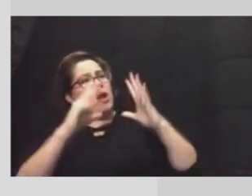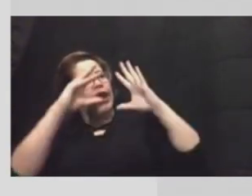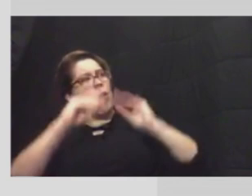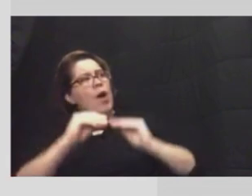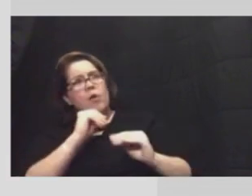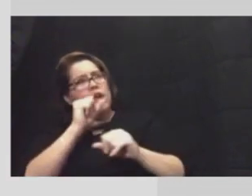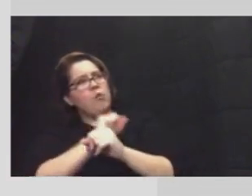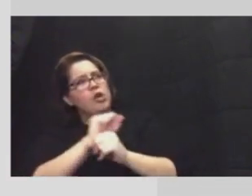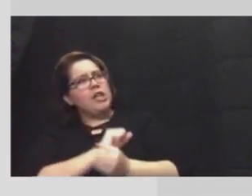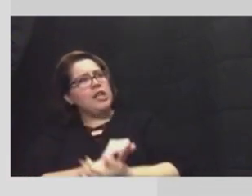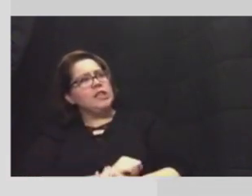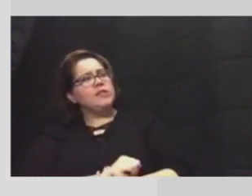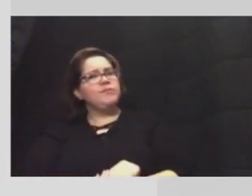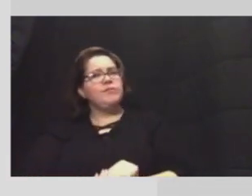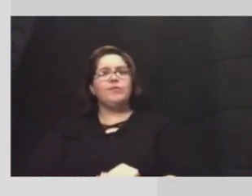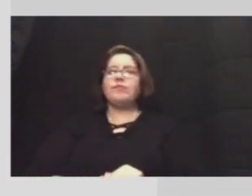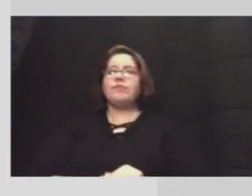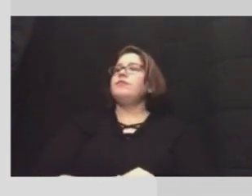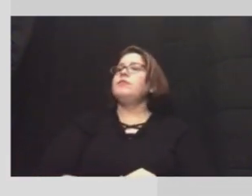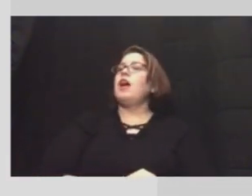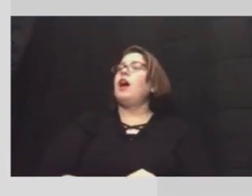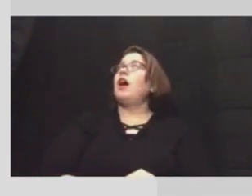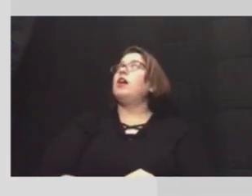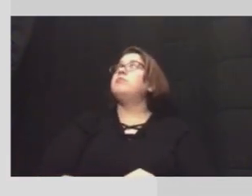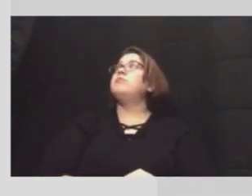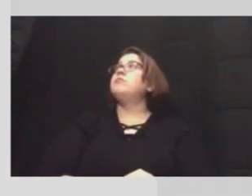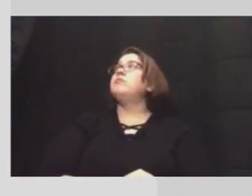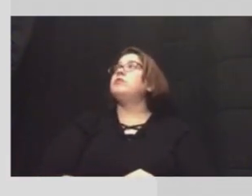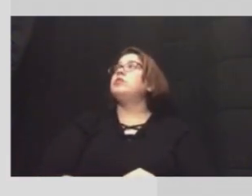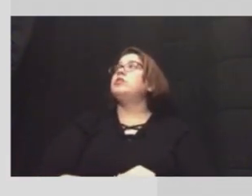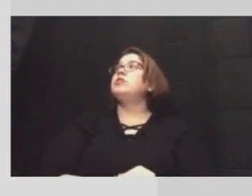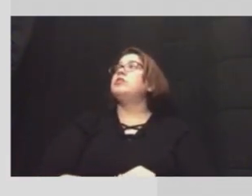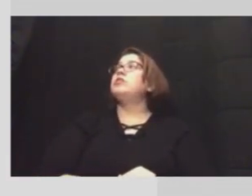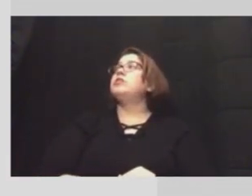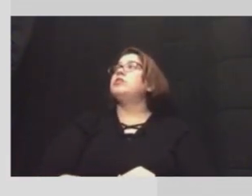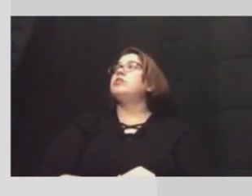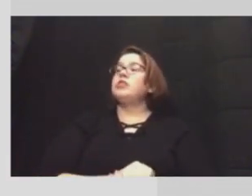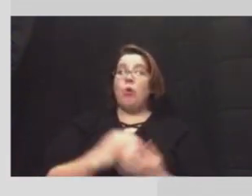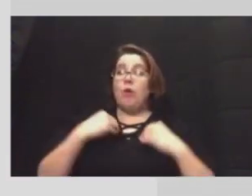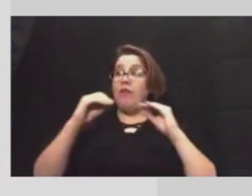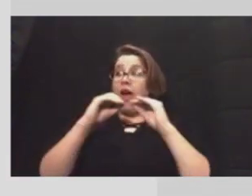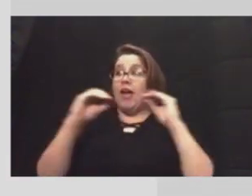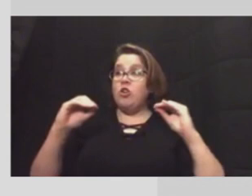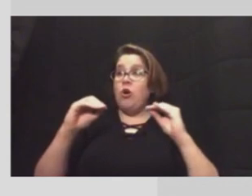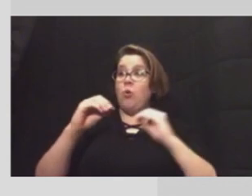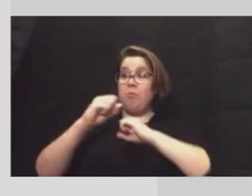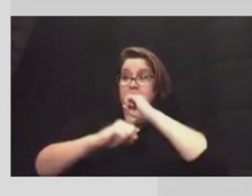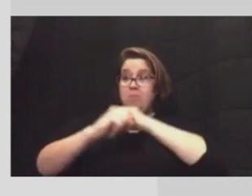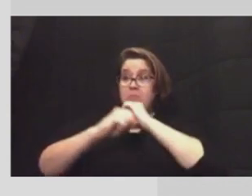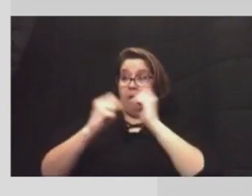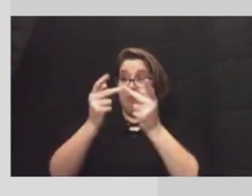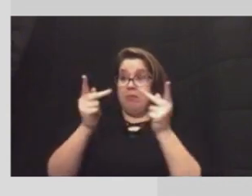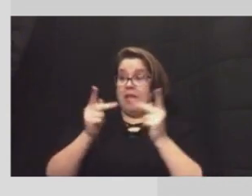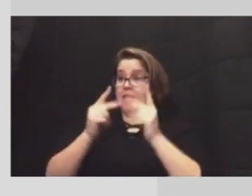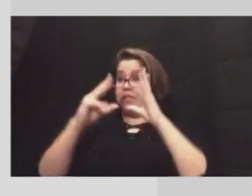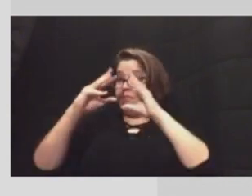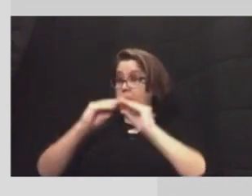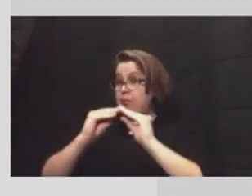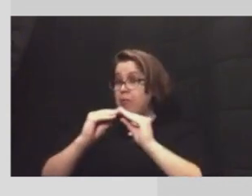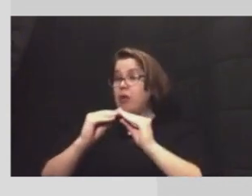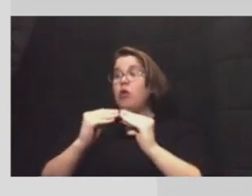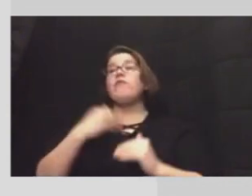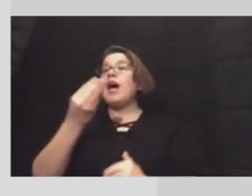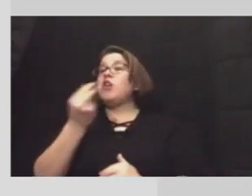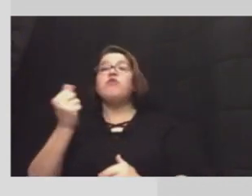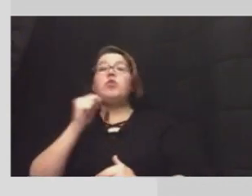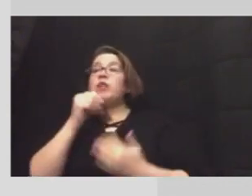uh well we have not had any pump stations out of order we have had pump stations that did